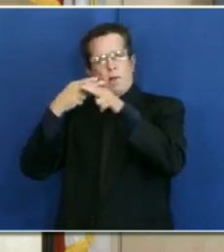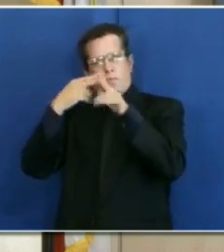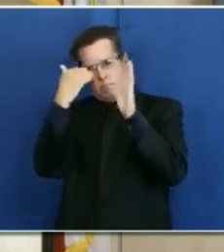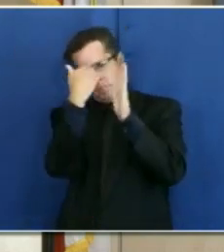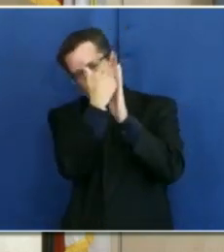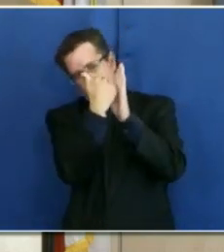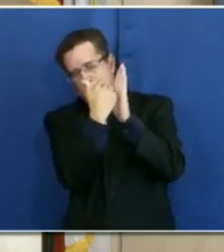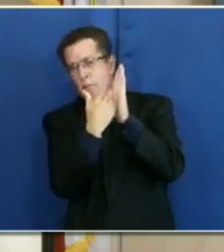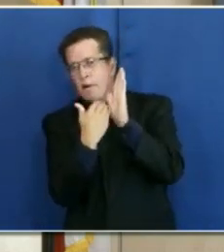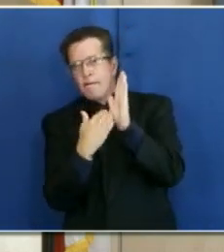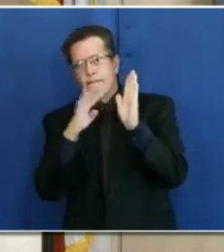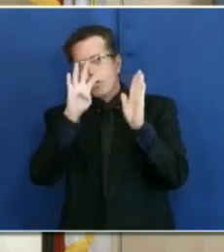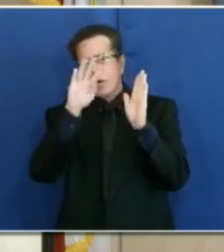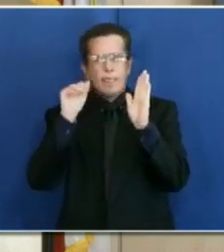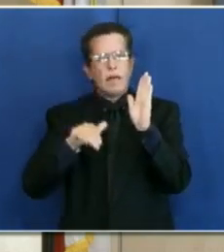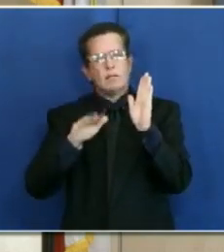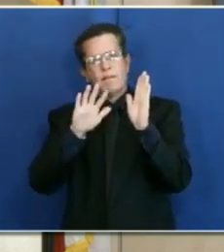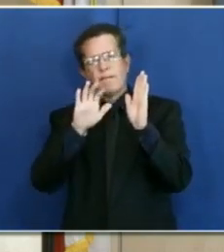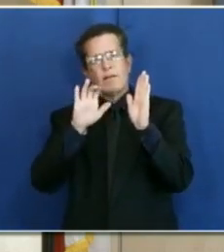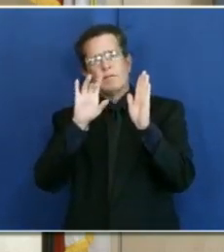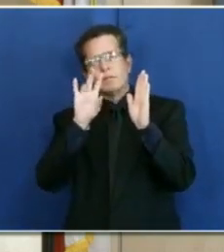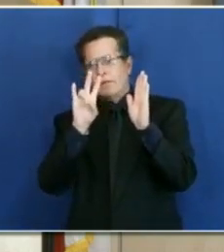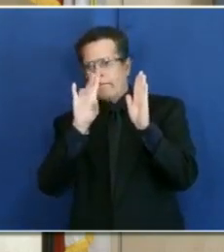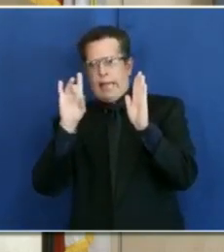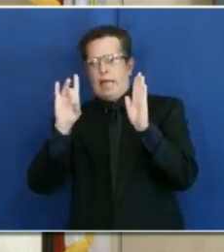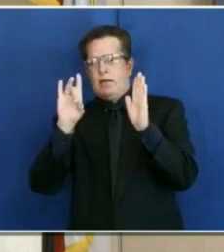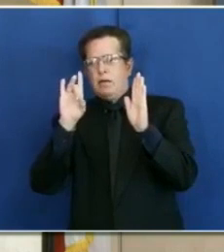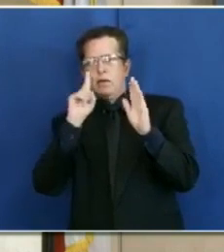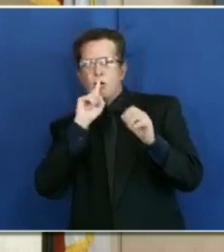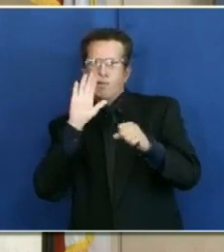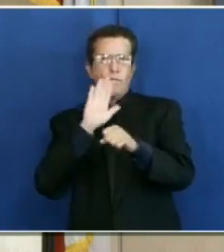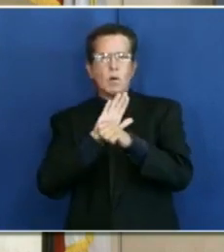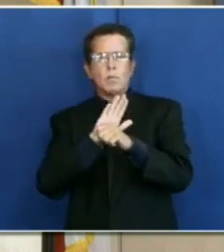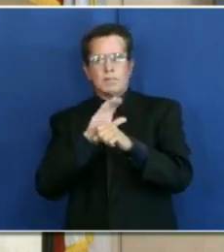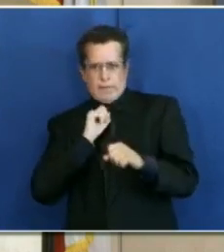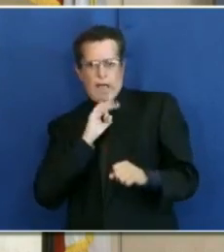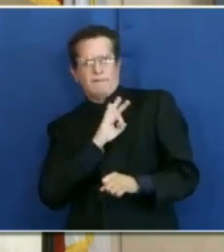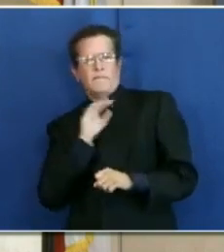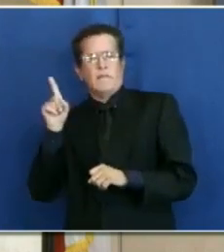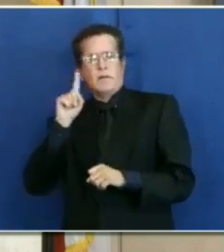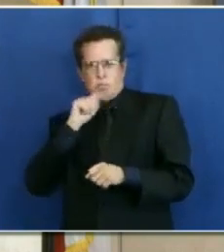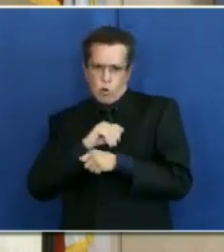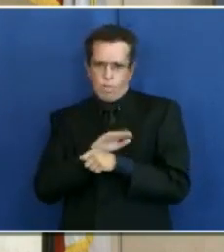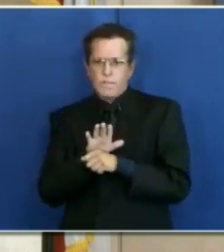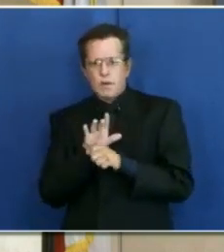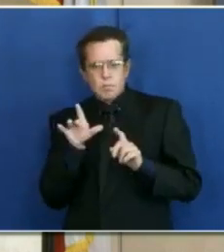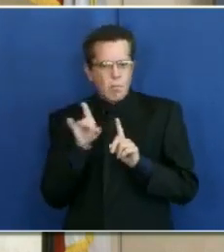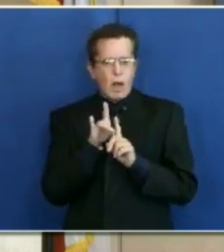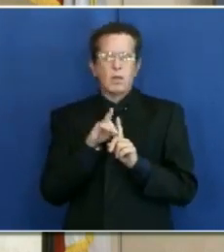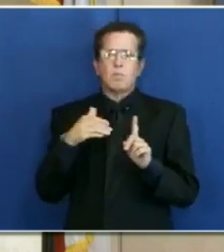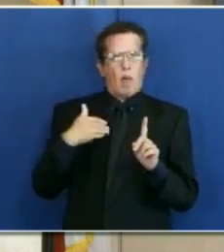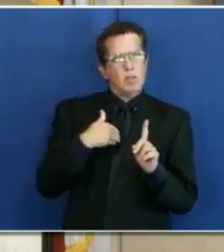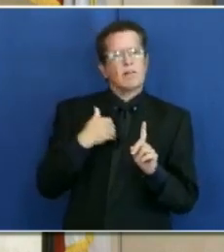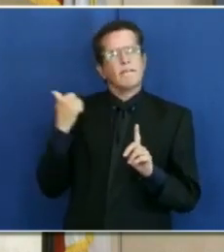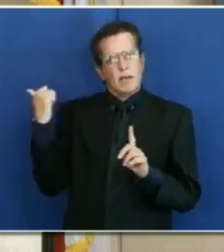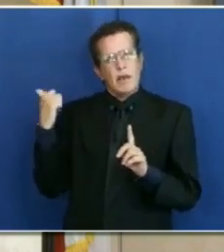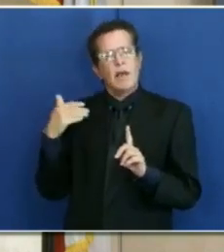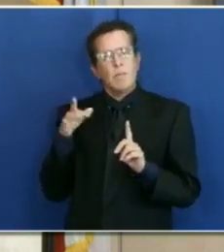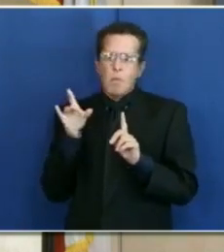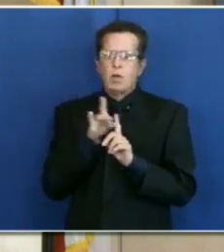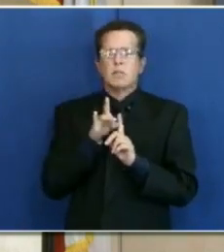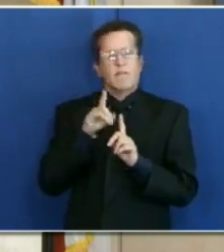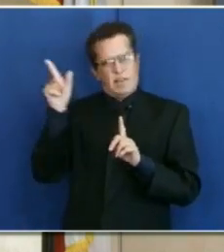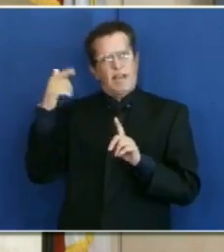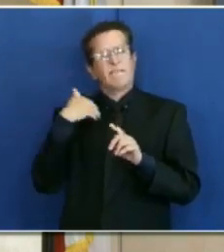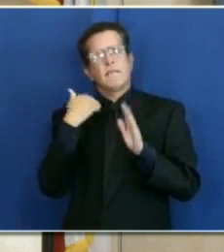of 4,578 confirmed positive staff. It's alphabetized. Here, the last one on the list is